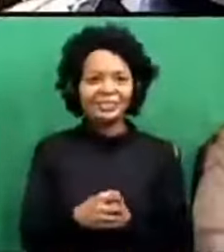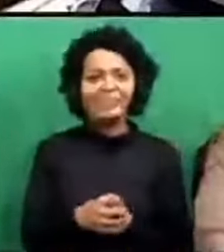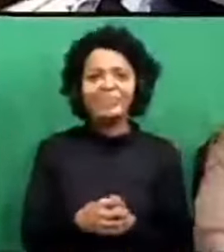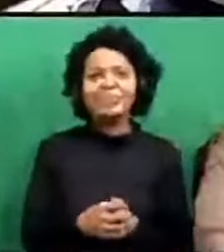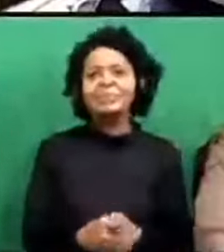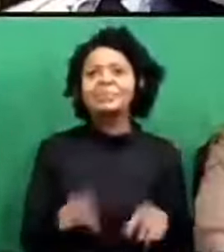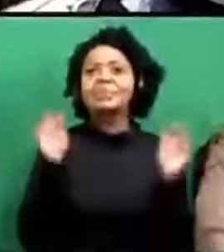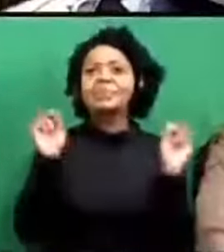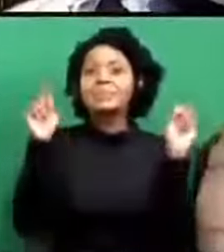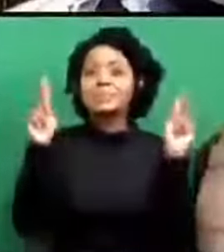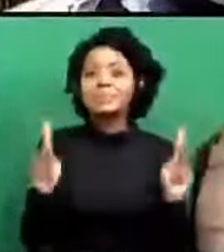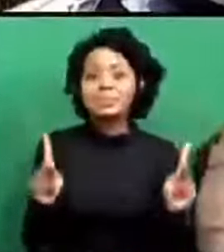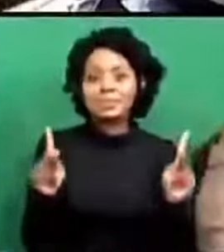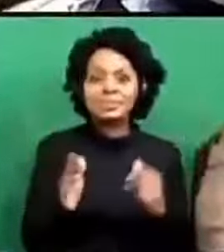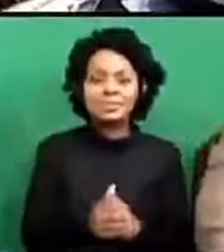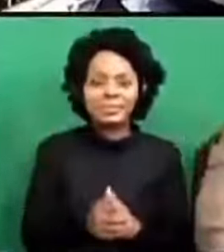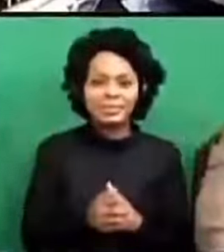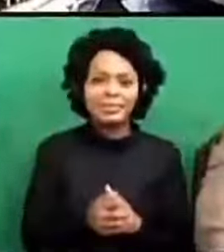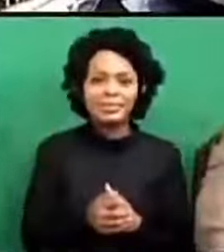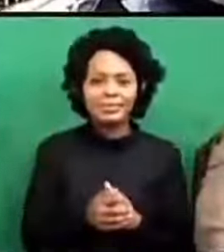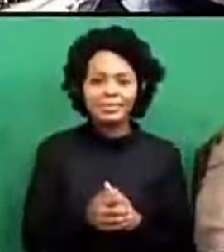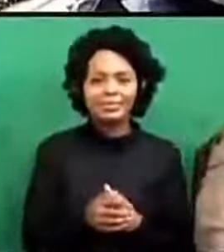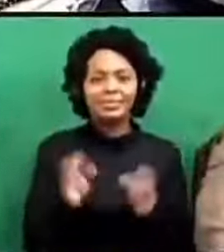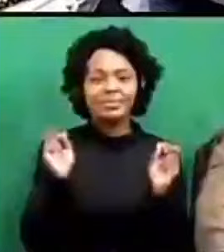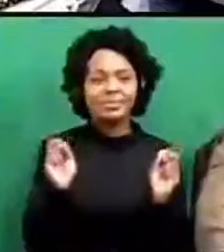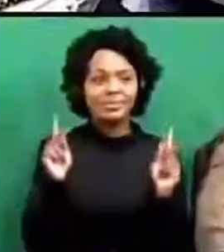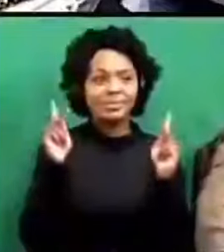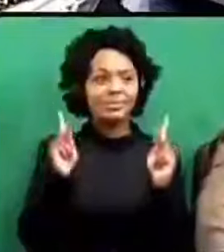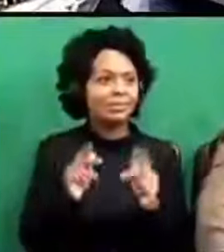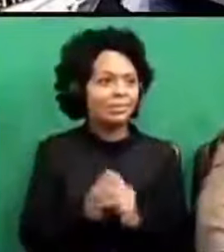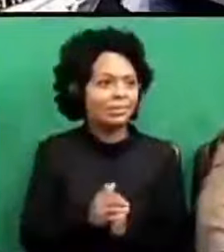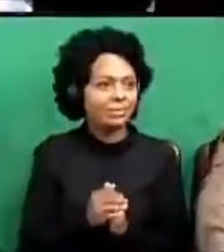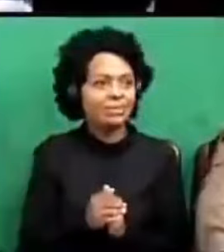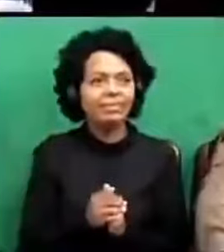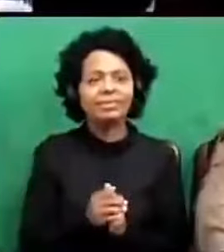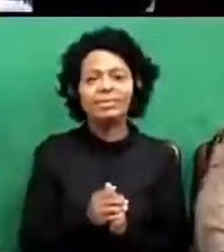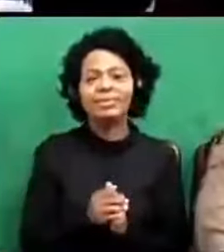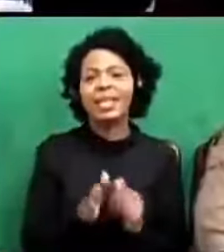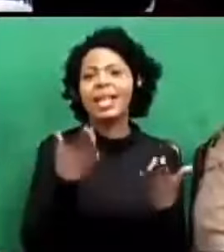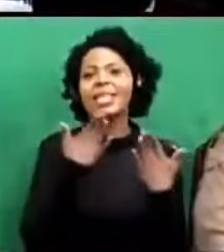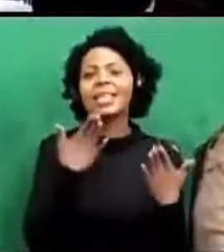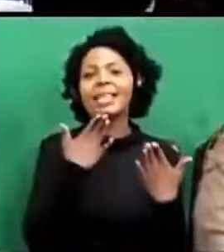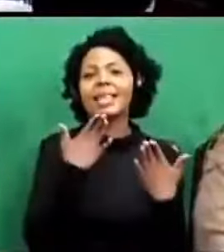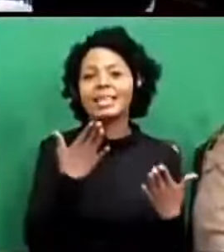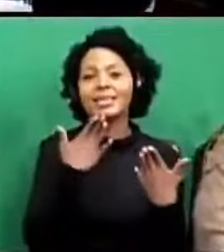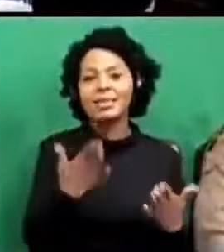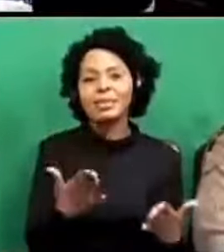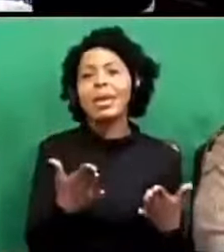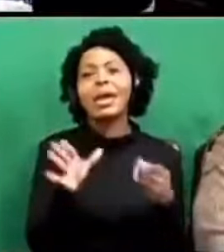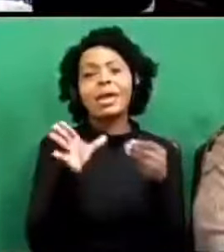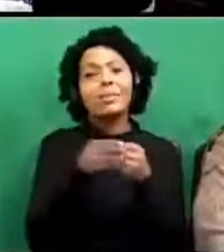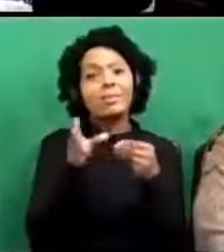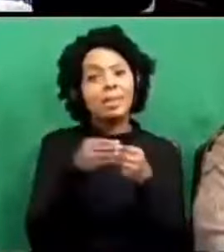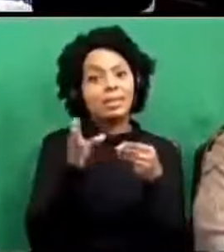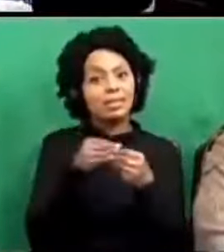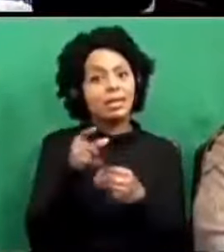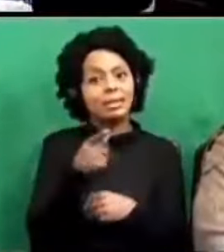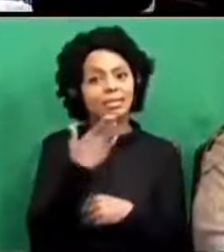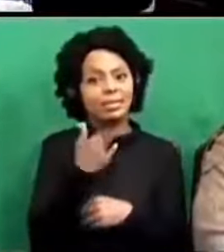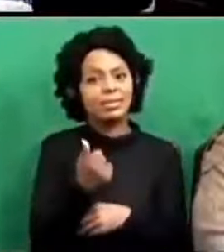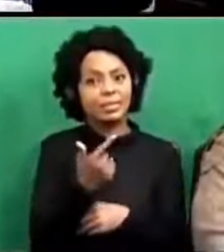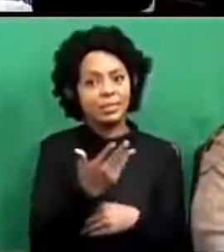Okay. Order. Order. Order. Thank you. Members are reminded.